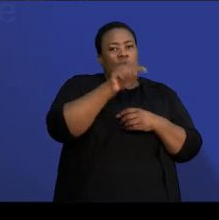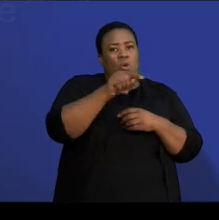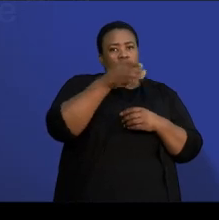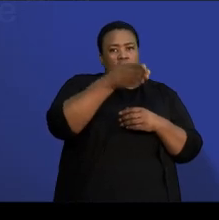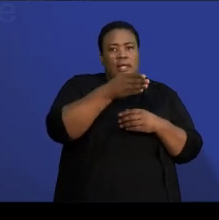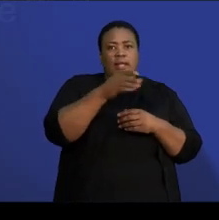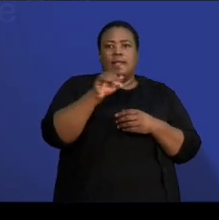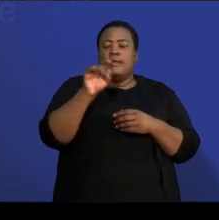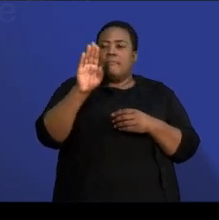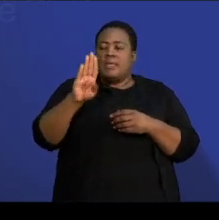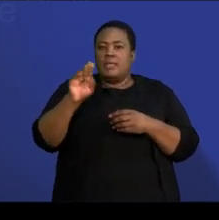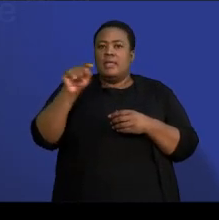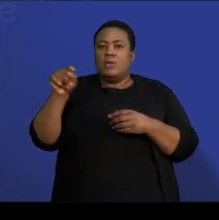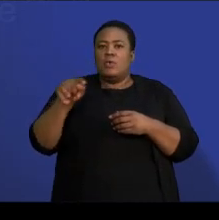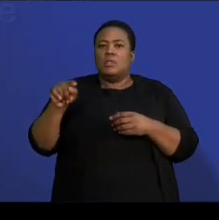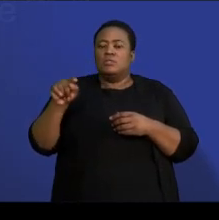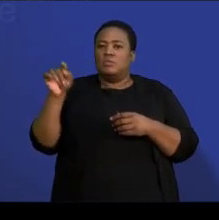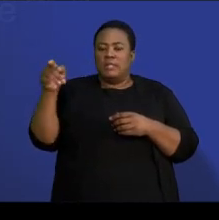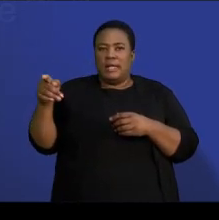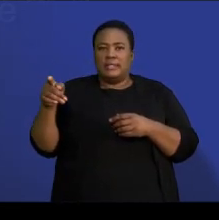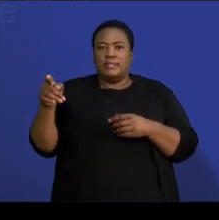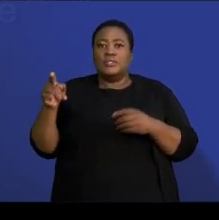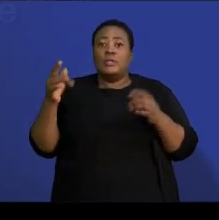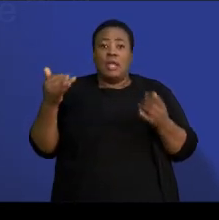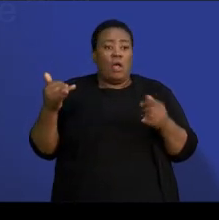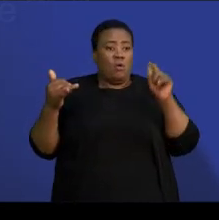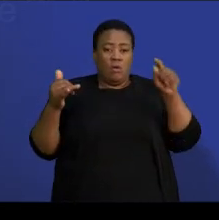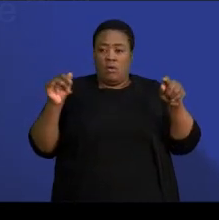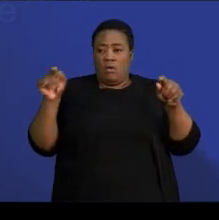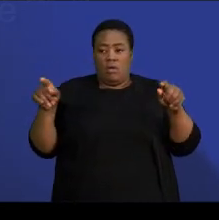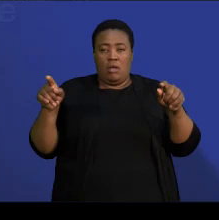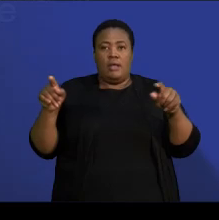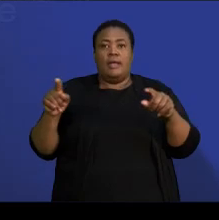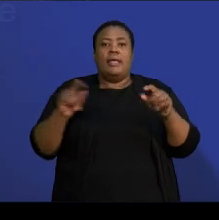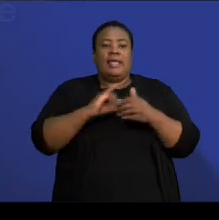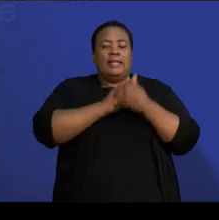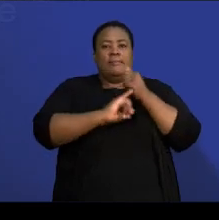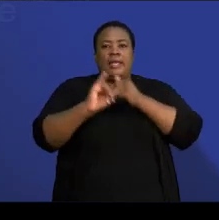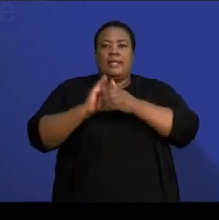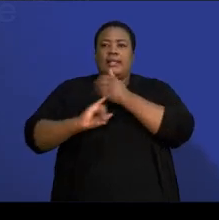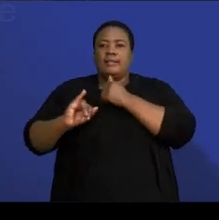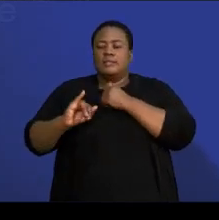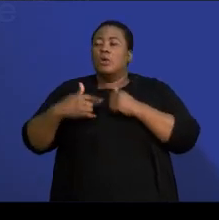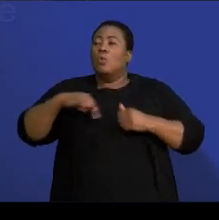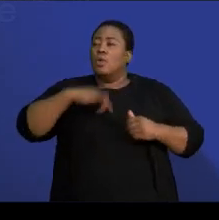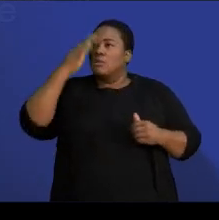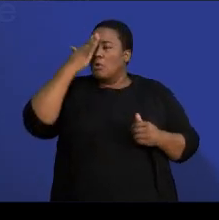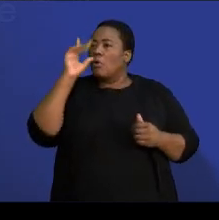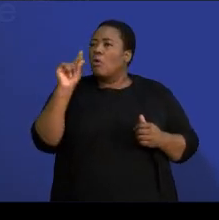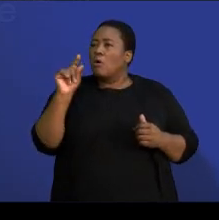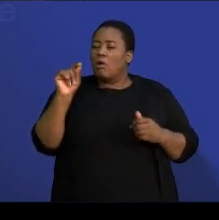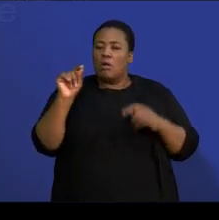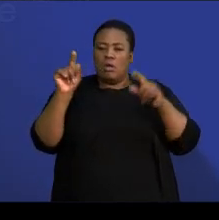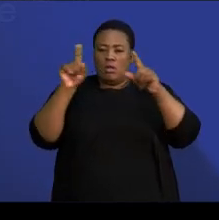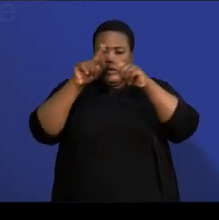Now, the fact that these two events are independent, it means immediately we know that there is an intersection between